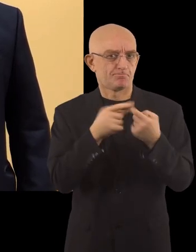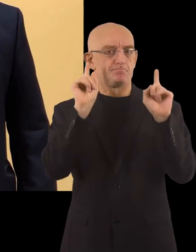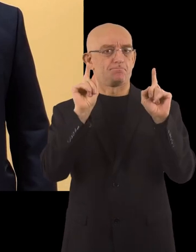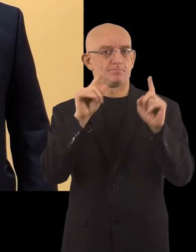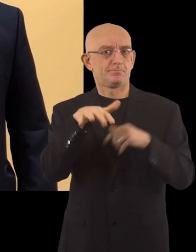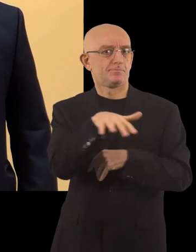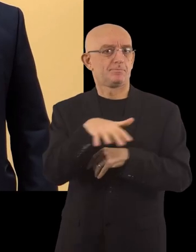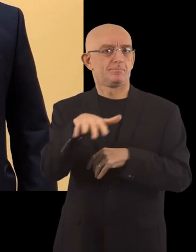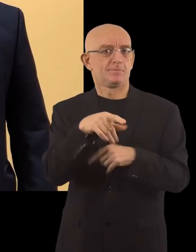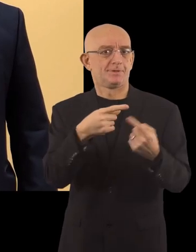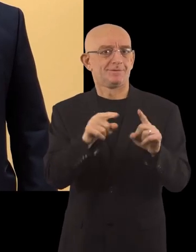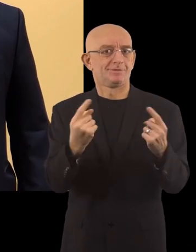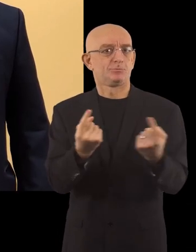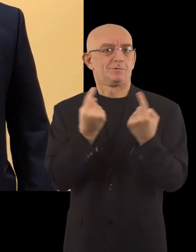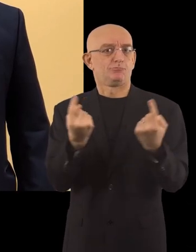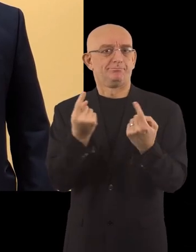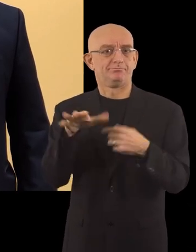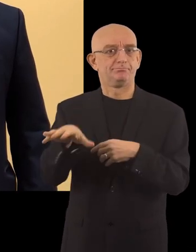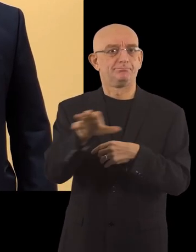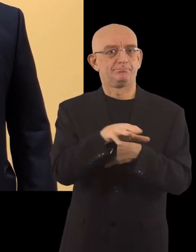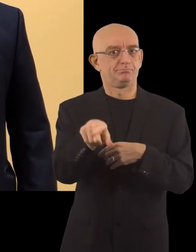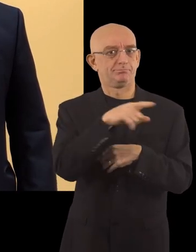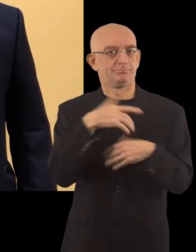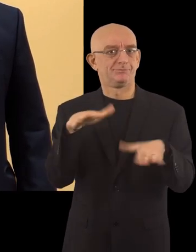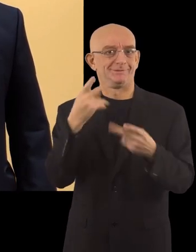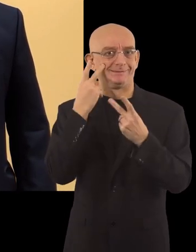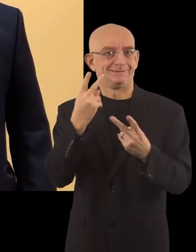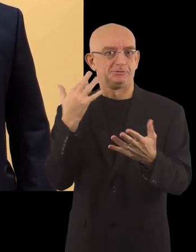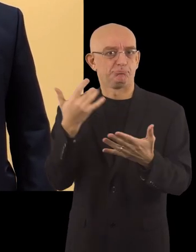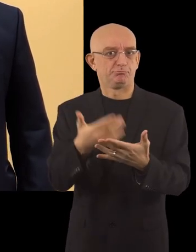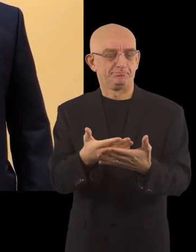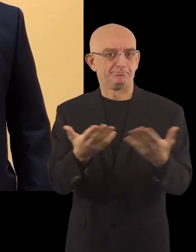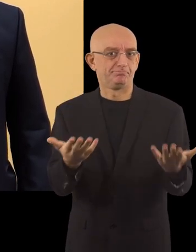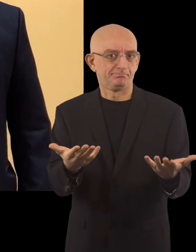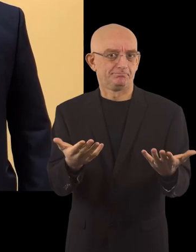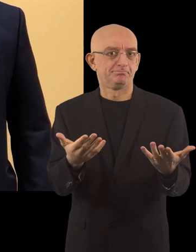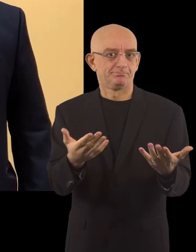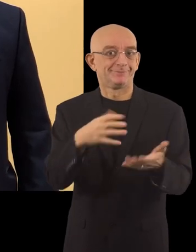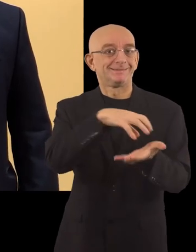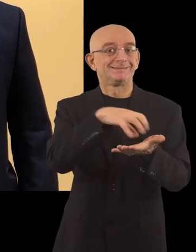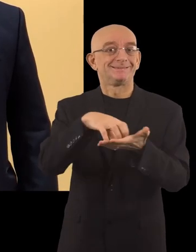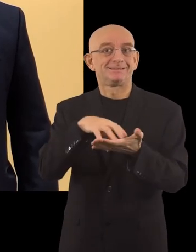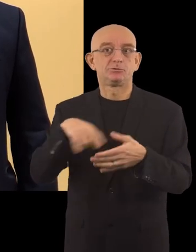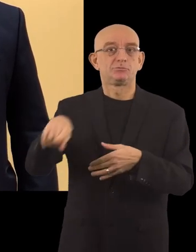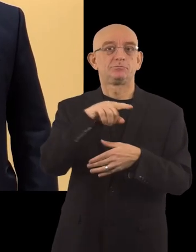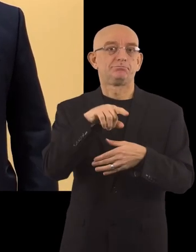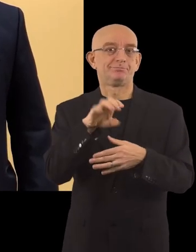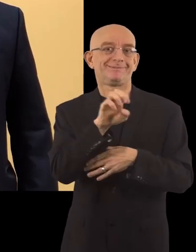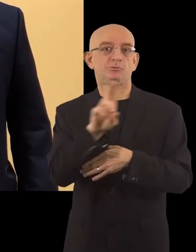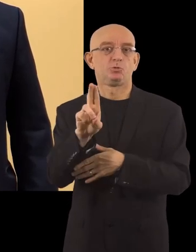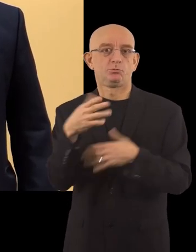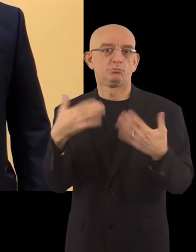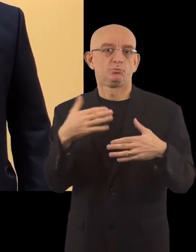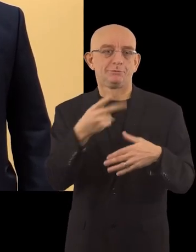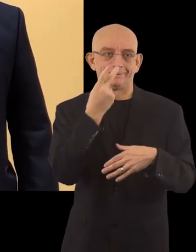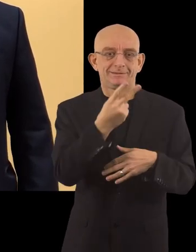in unusual situations, as you have said. The cities around the Union